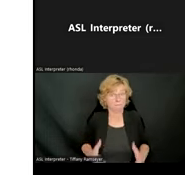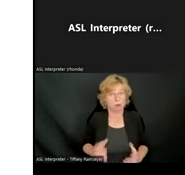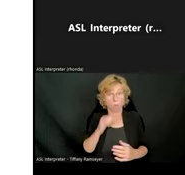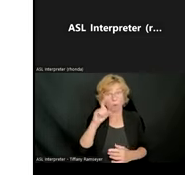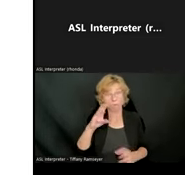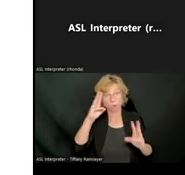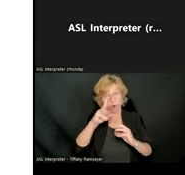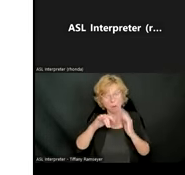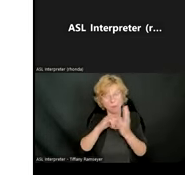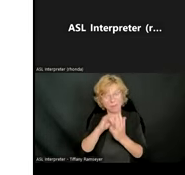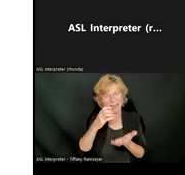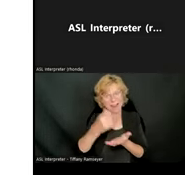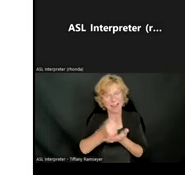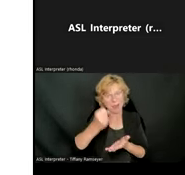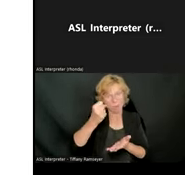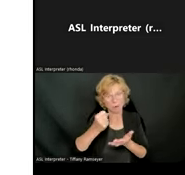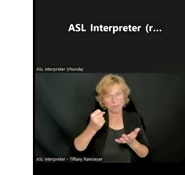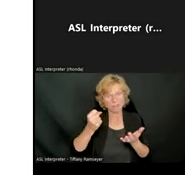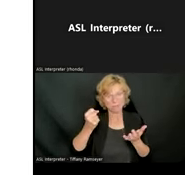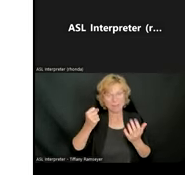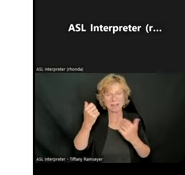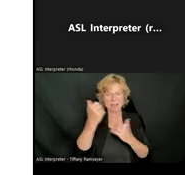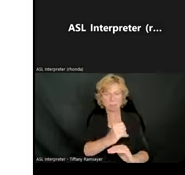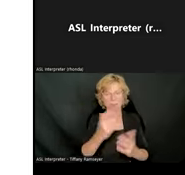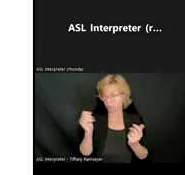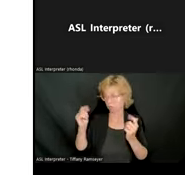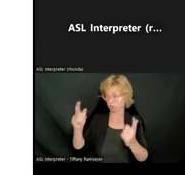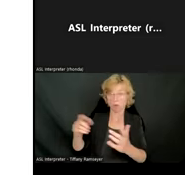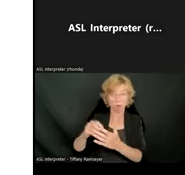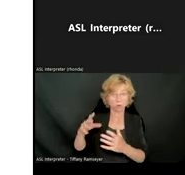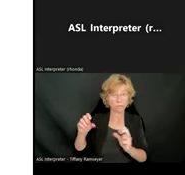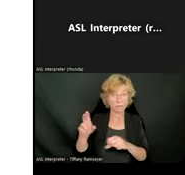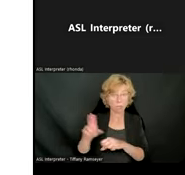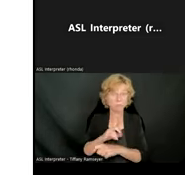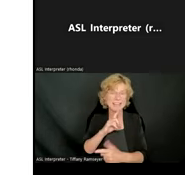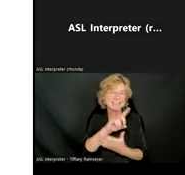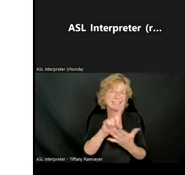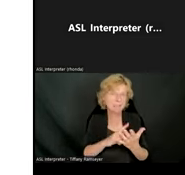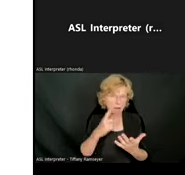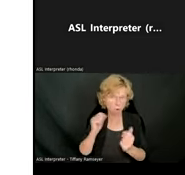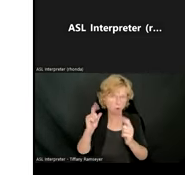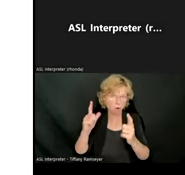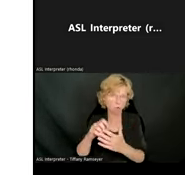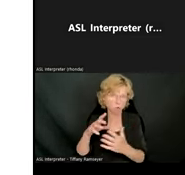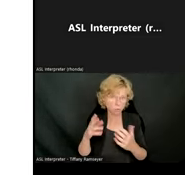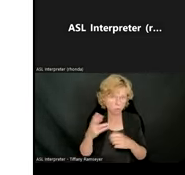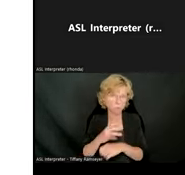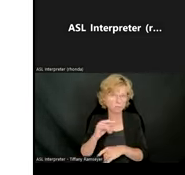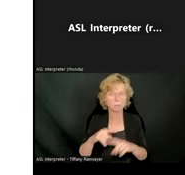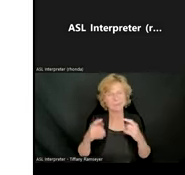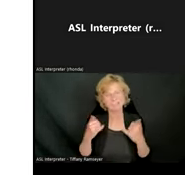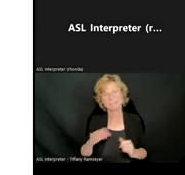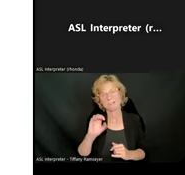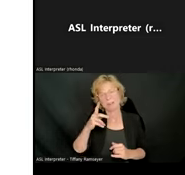So I just want to be really clear that it was designed and it's designed that all students can use it. But we are still, unfortunately, limited by copyright